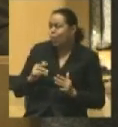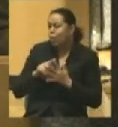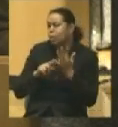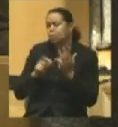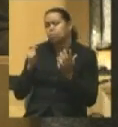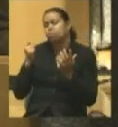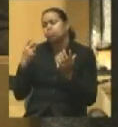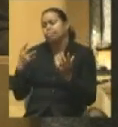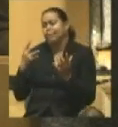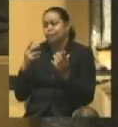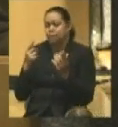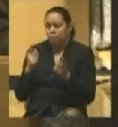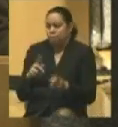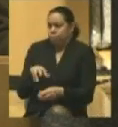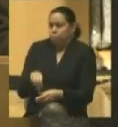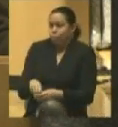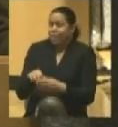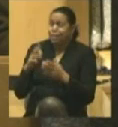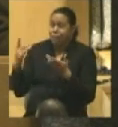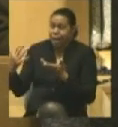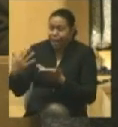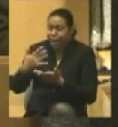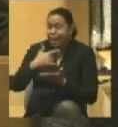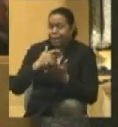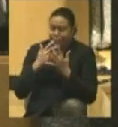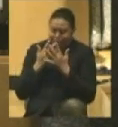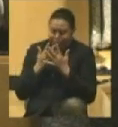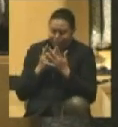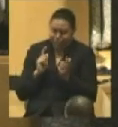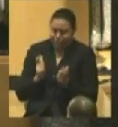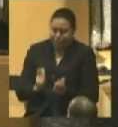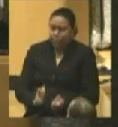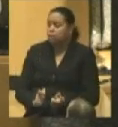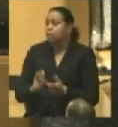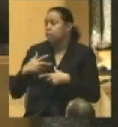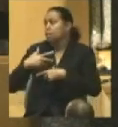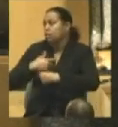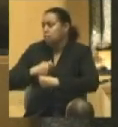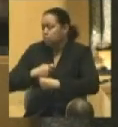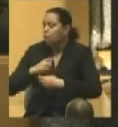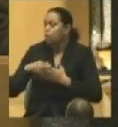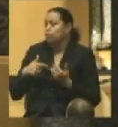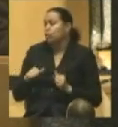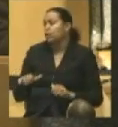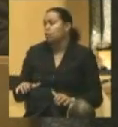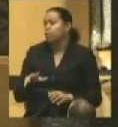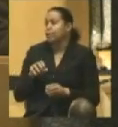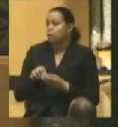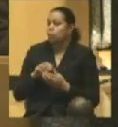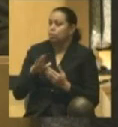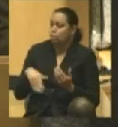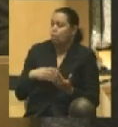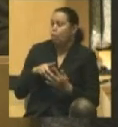whole lot of sifting has gone on, uh, in there and, uh, uh, and that what we're trying to do is balance off these, uh, uh,